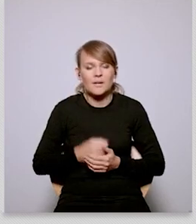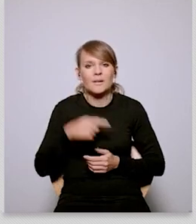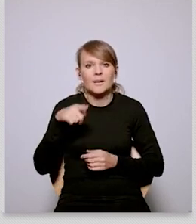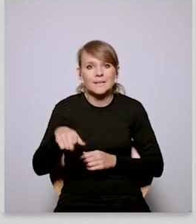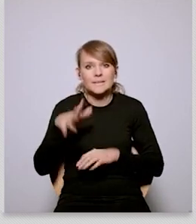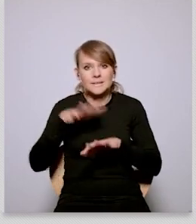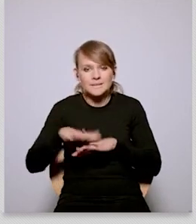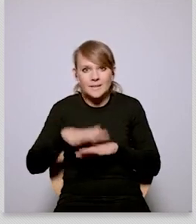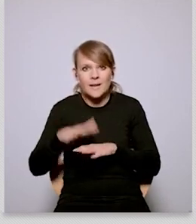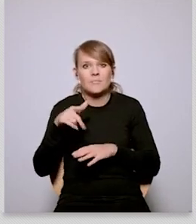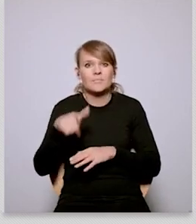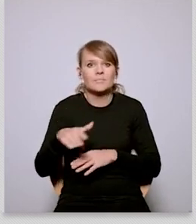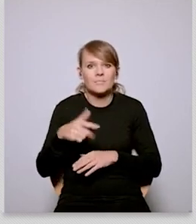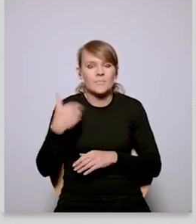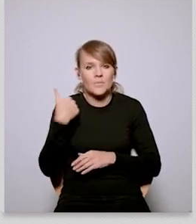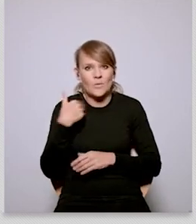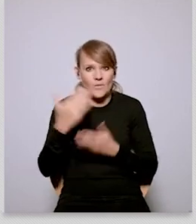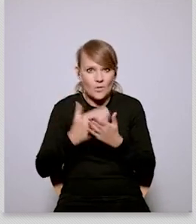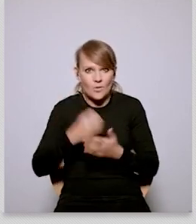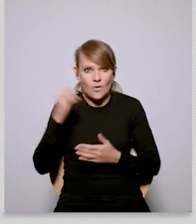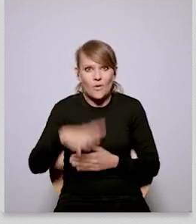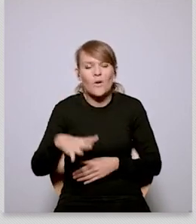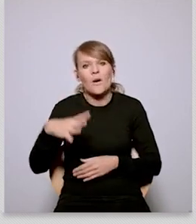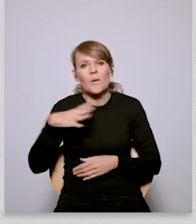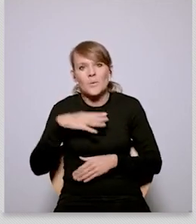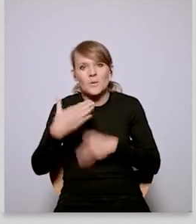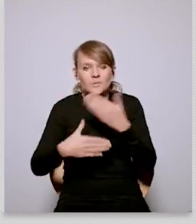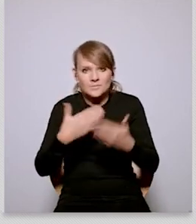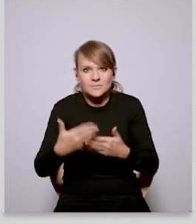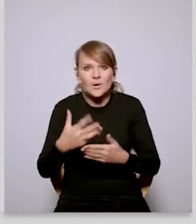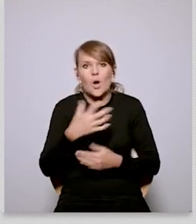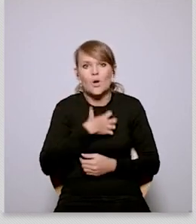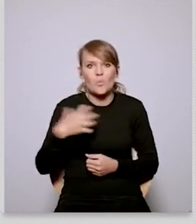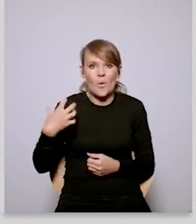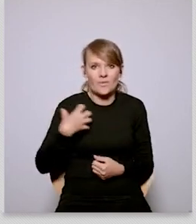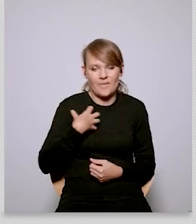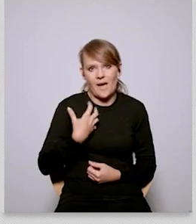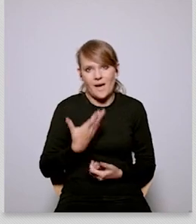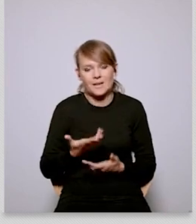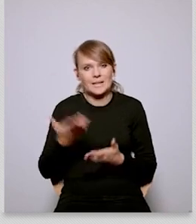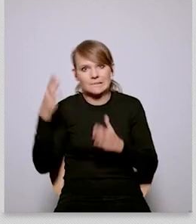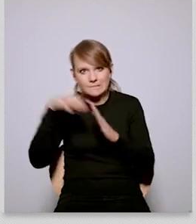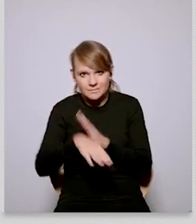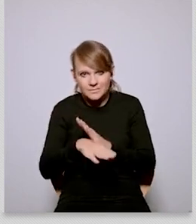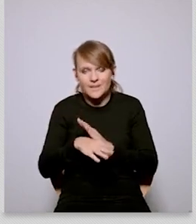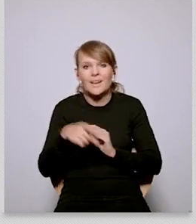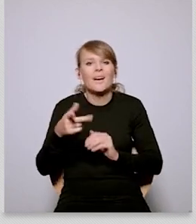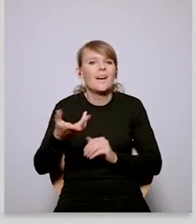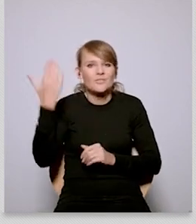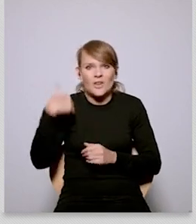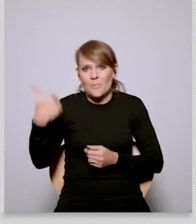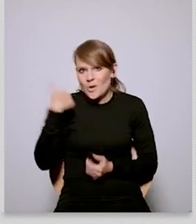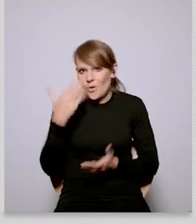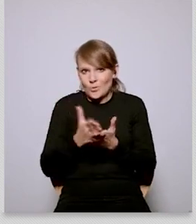and the energy system or the situation in in the energy sector was